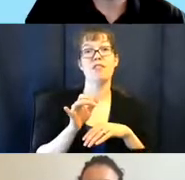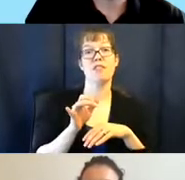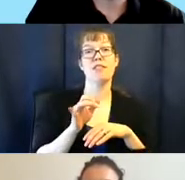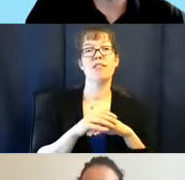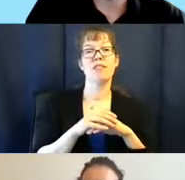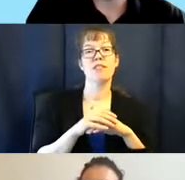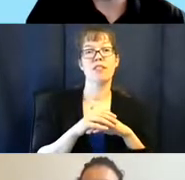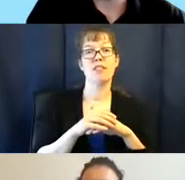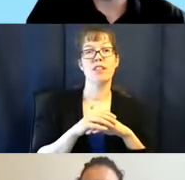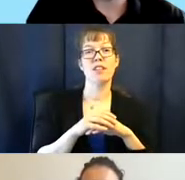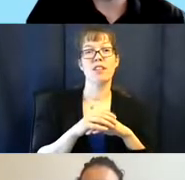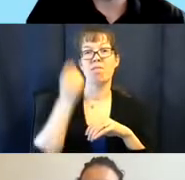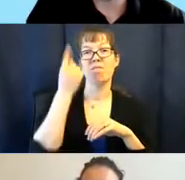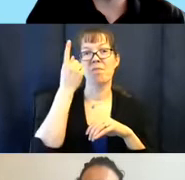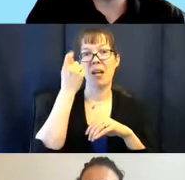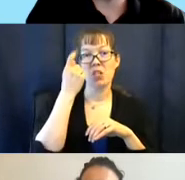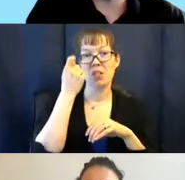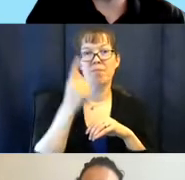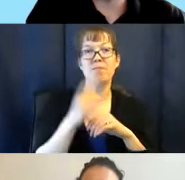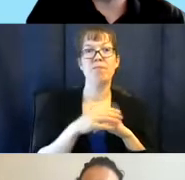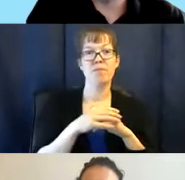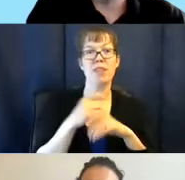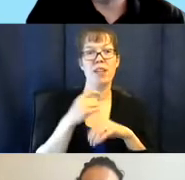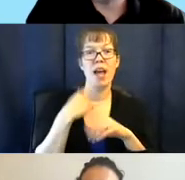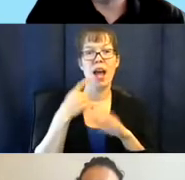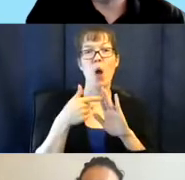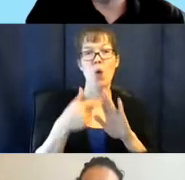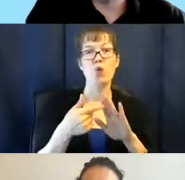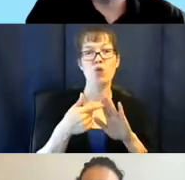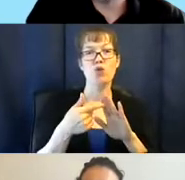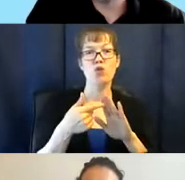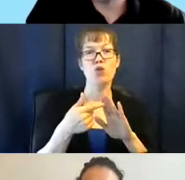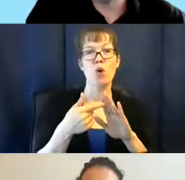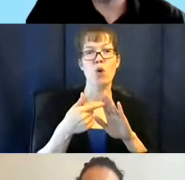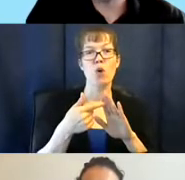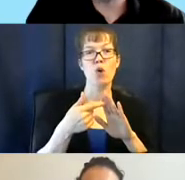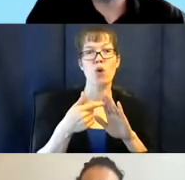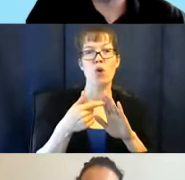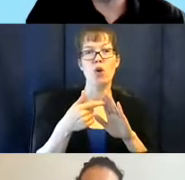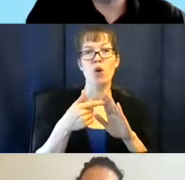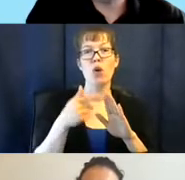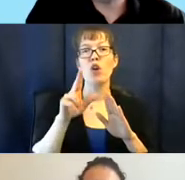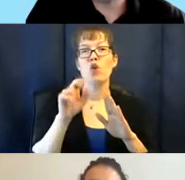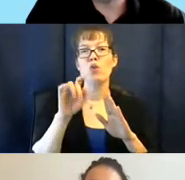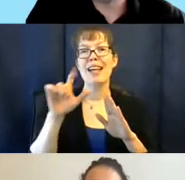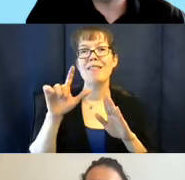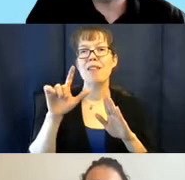Gotcha. I'm going to show you the utensil cleaner I used. They recommend